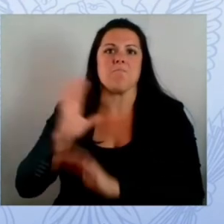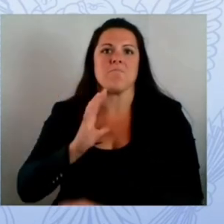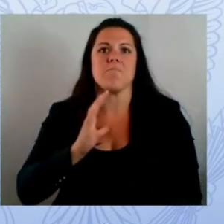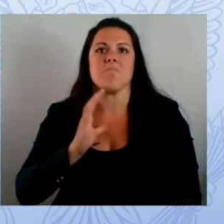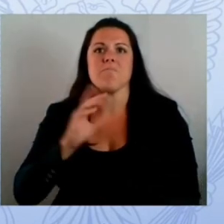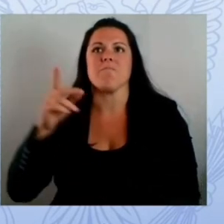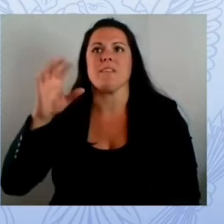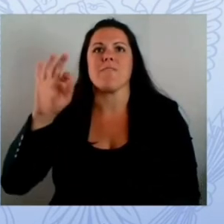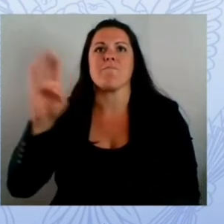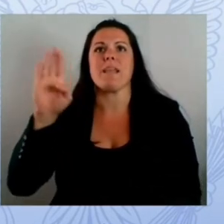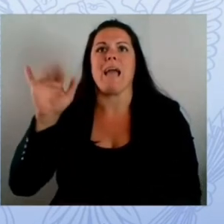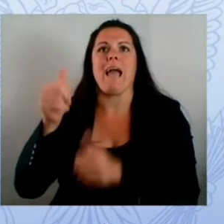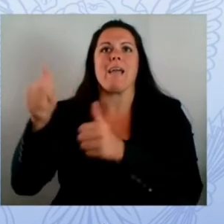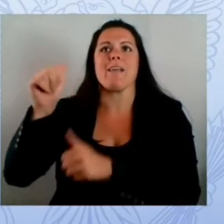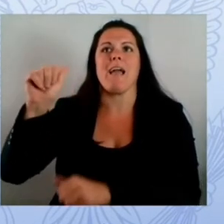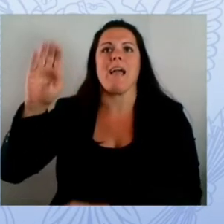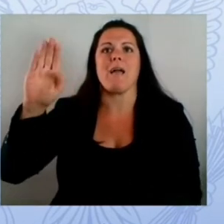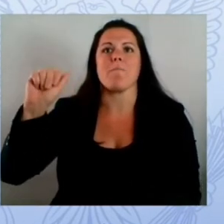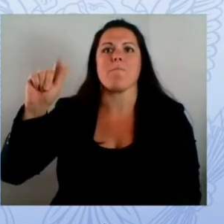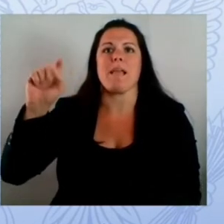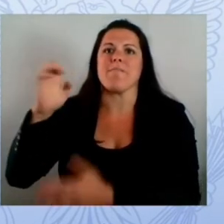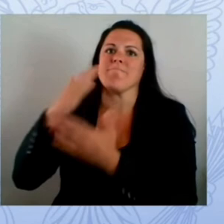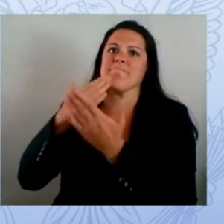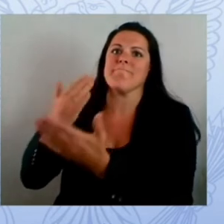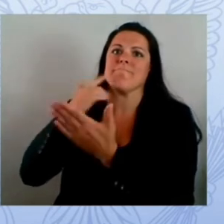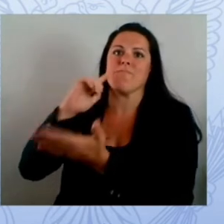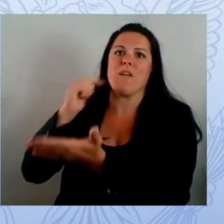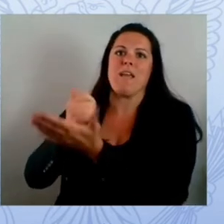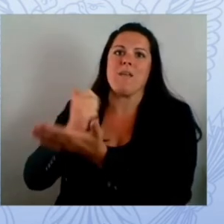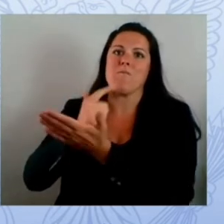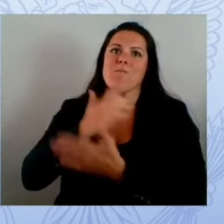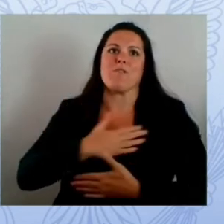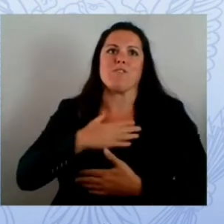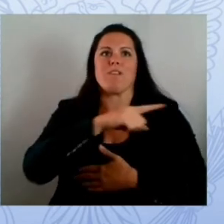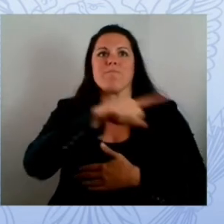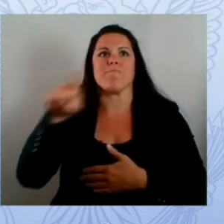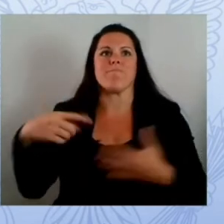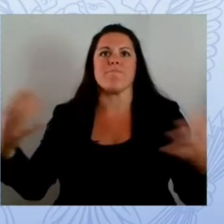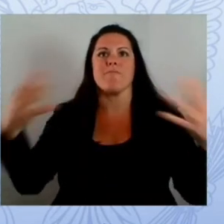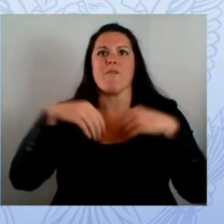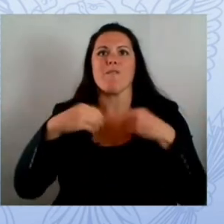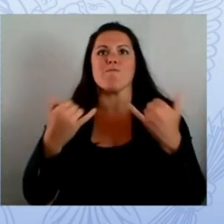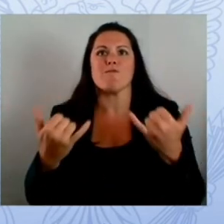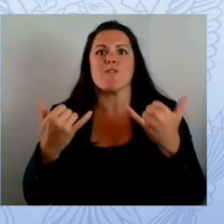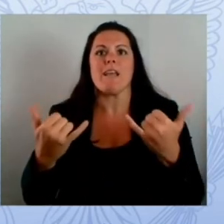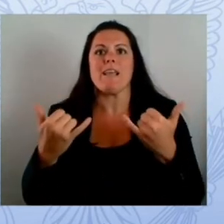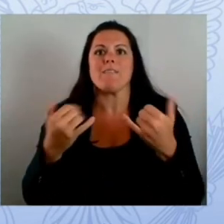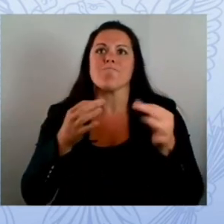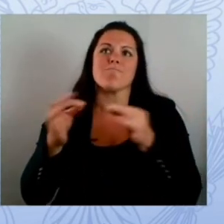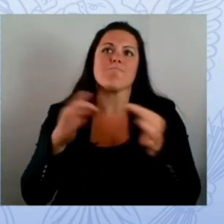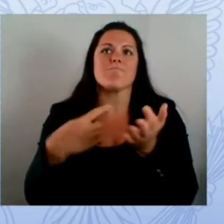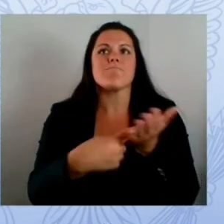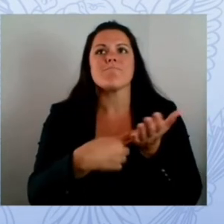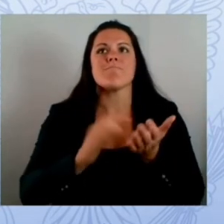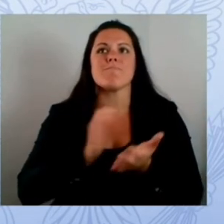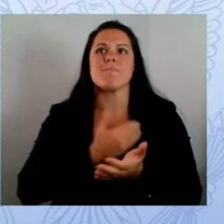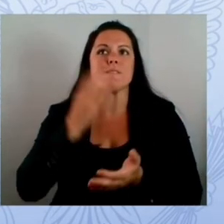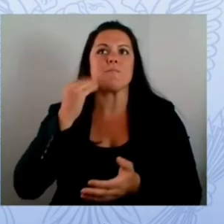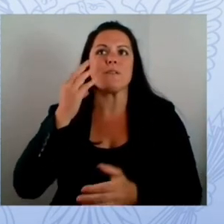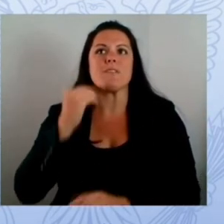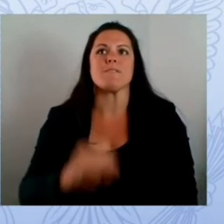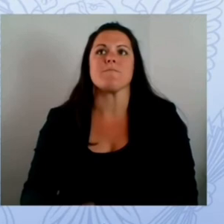a great privilege to join these colleagues and partners um i'm just going to echo and reinforce everything that the superintendent said uh